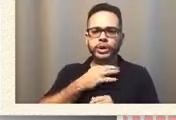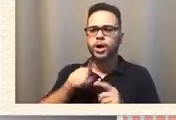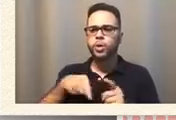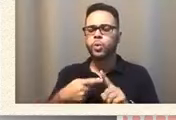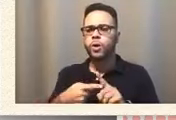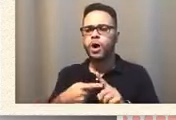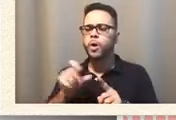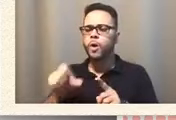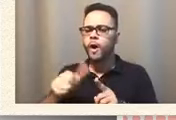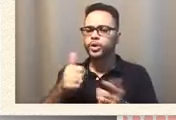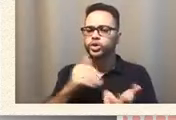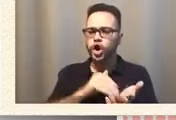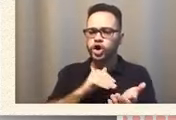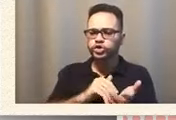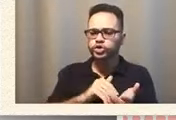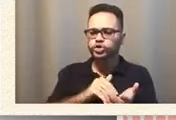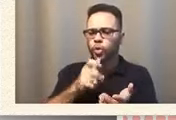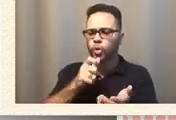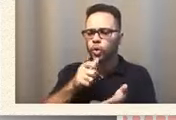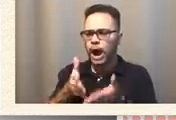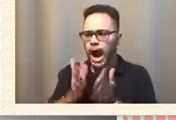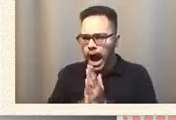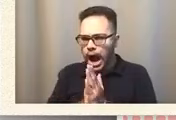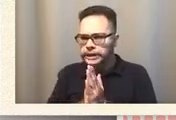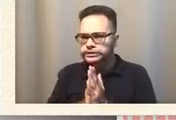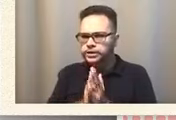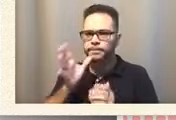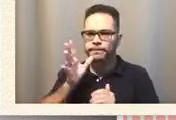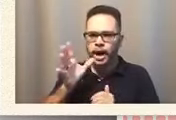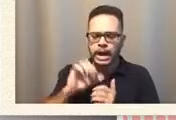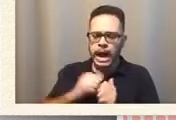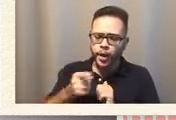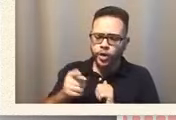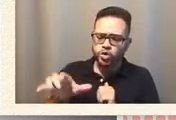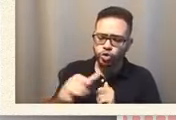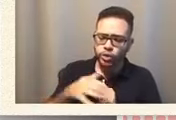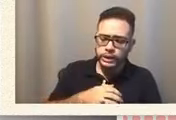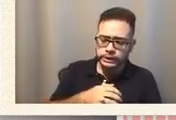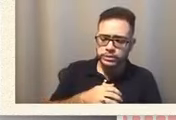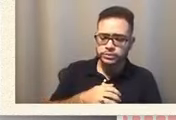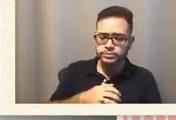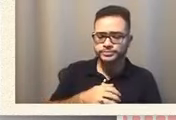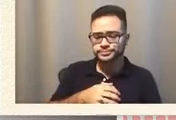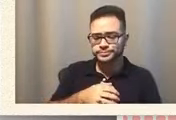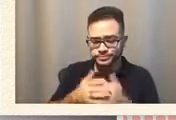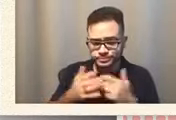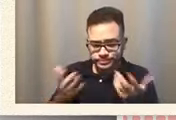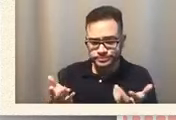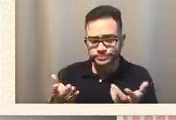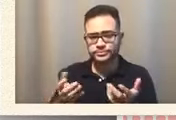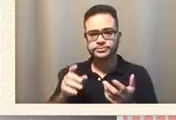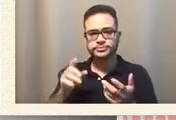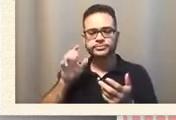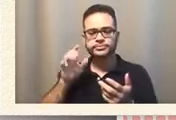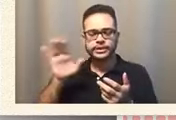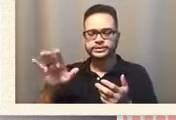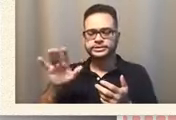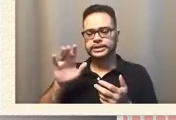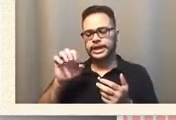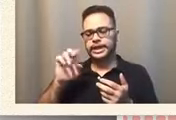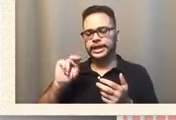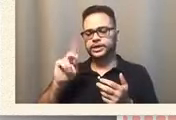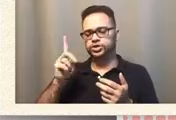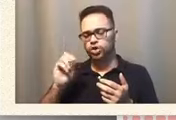because they ask, mom, how are you doing? This is his endocrinologist to his neurologist.